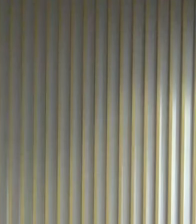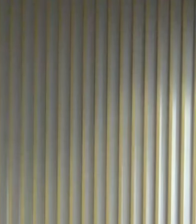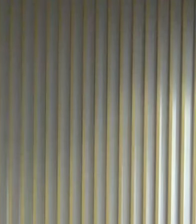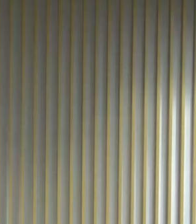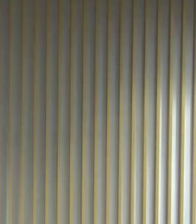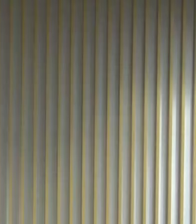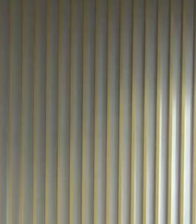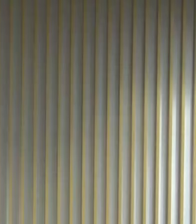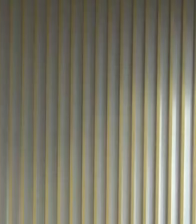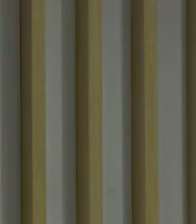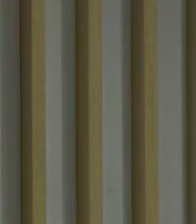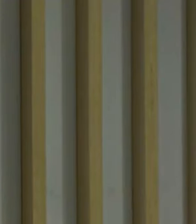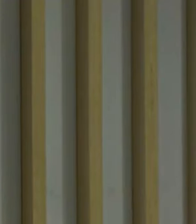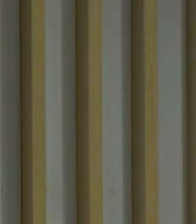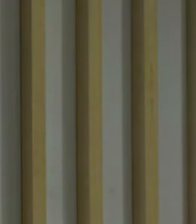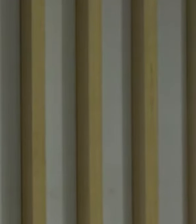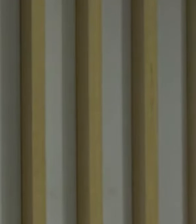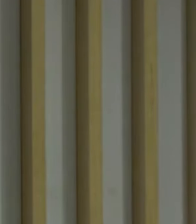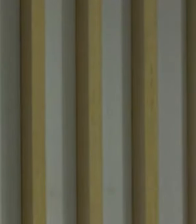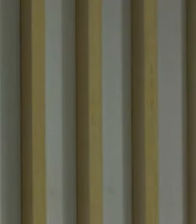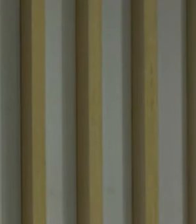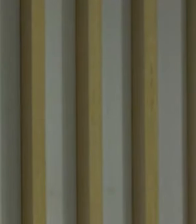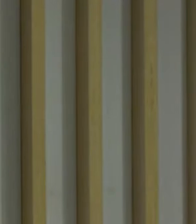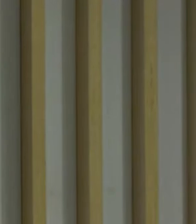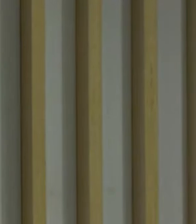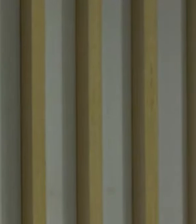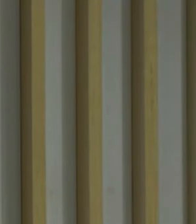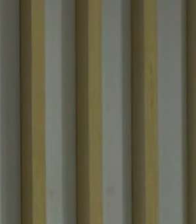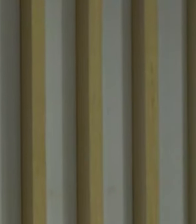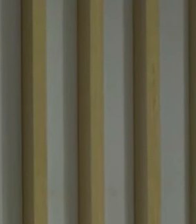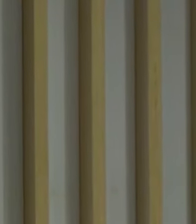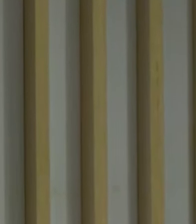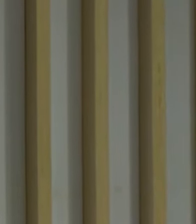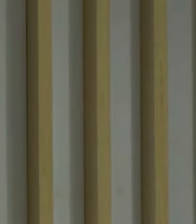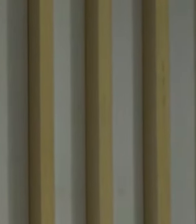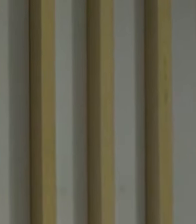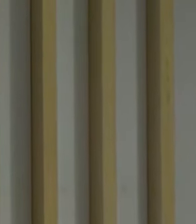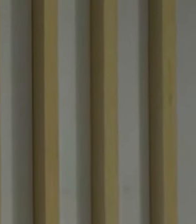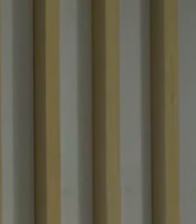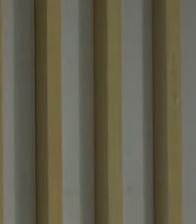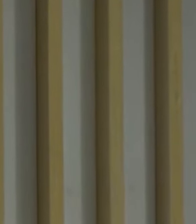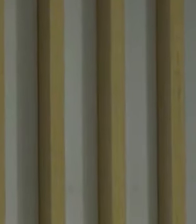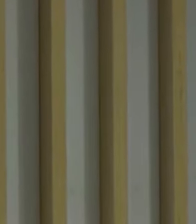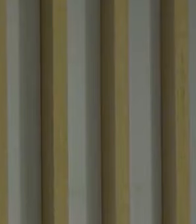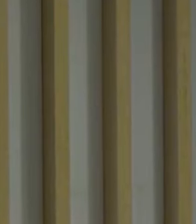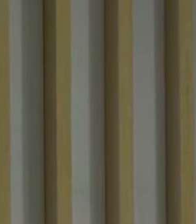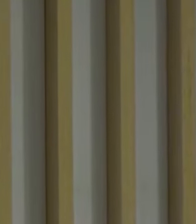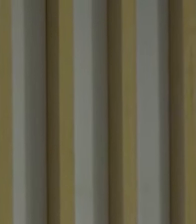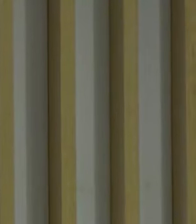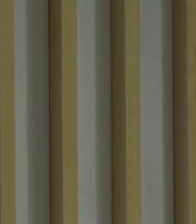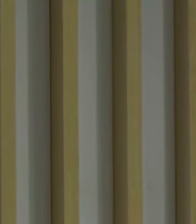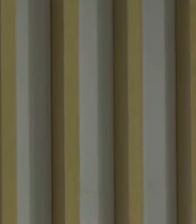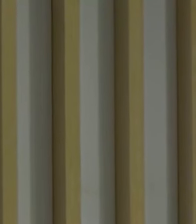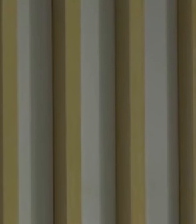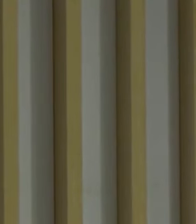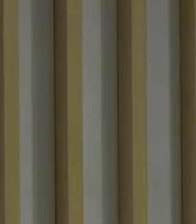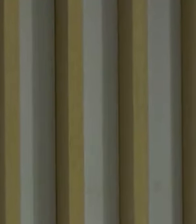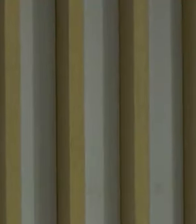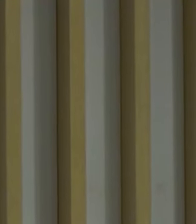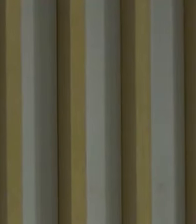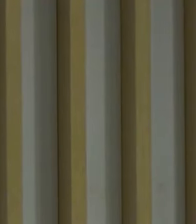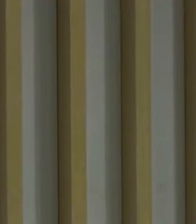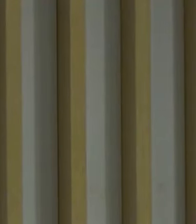order is substantially the same as the public draft that was released. The only change that we would note is that the public draft had